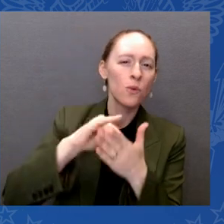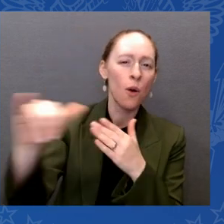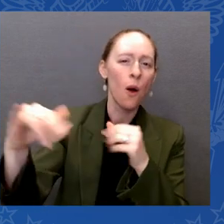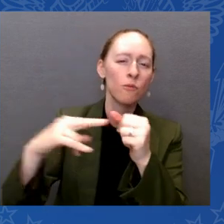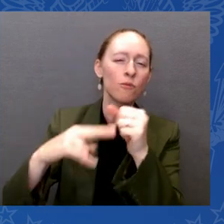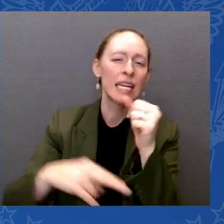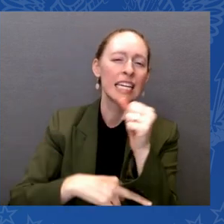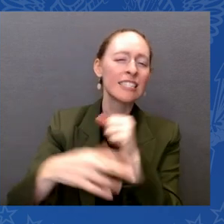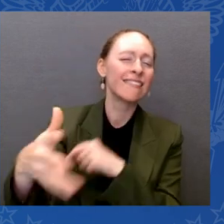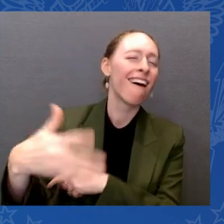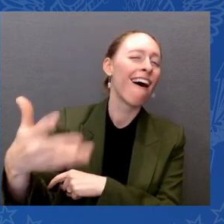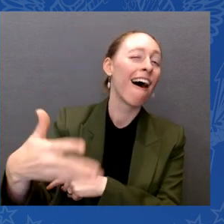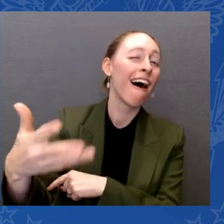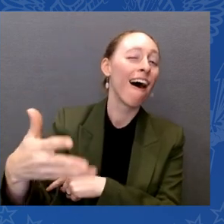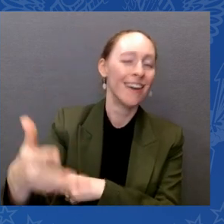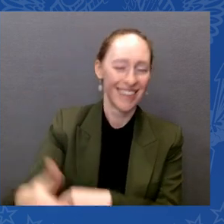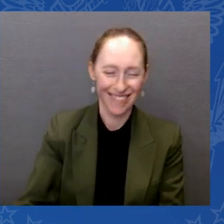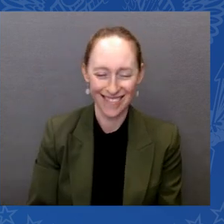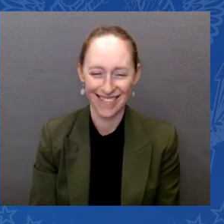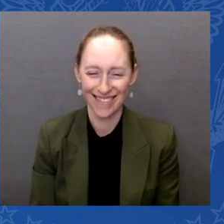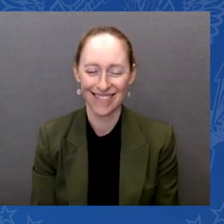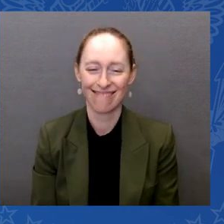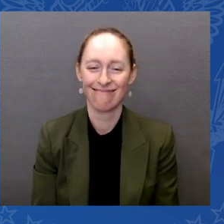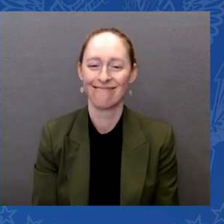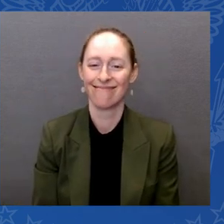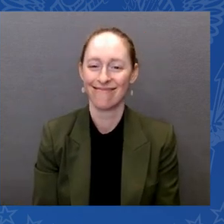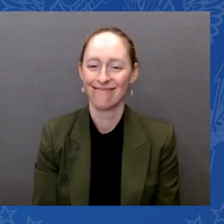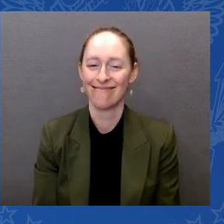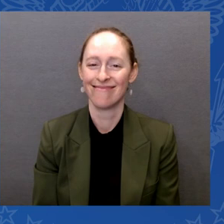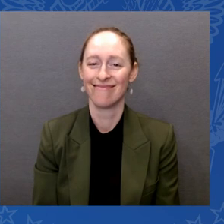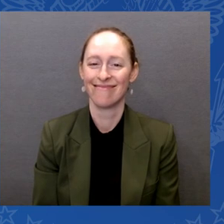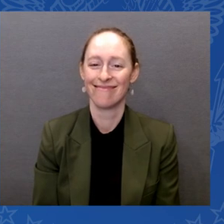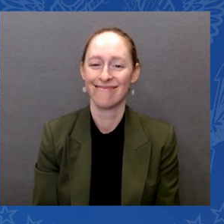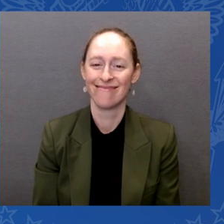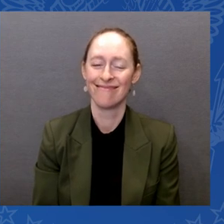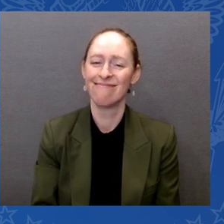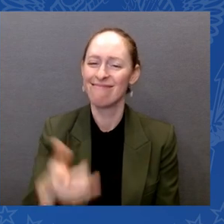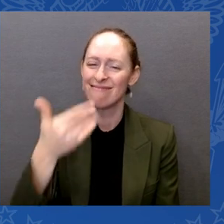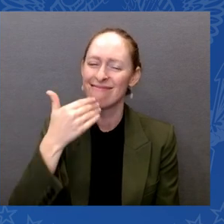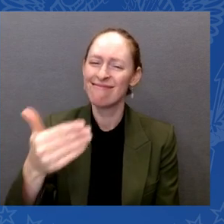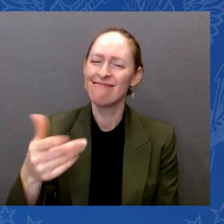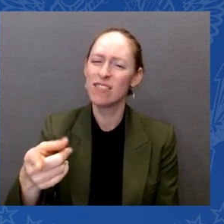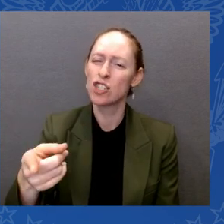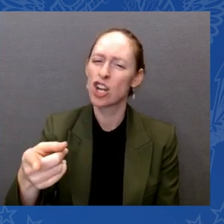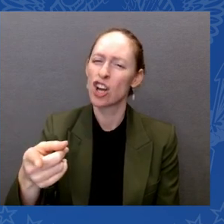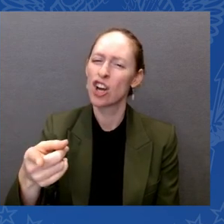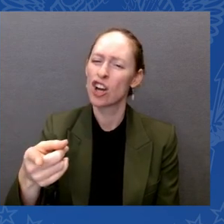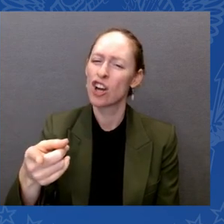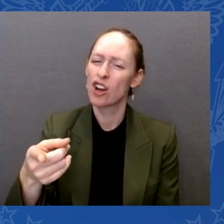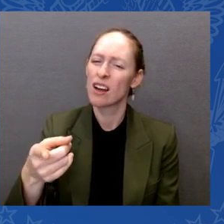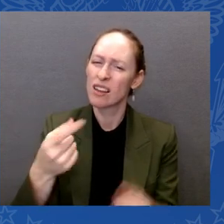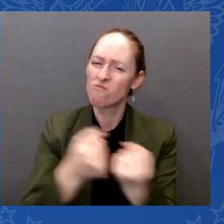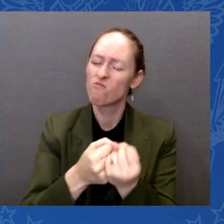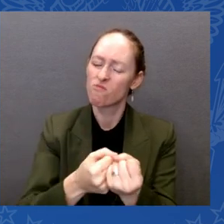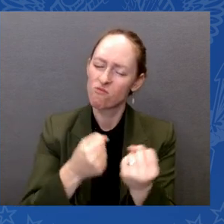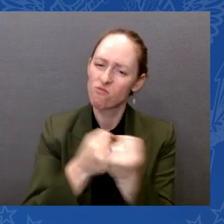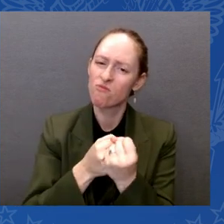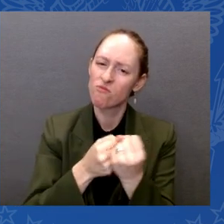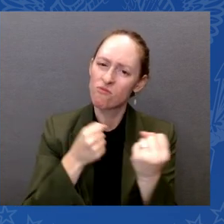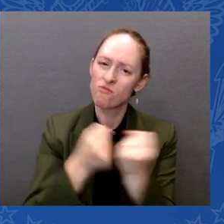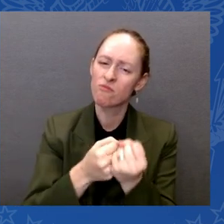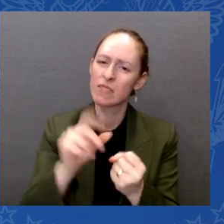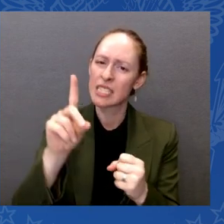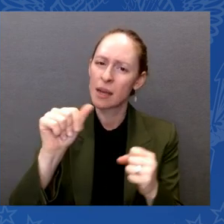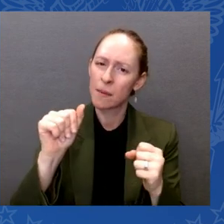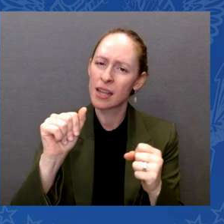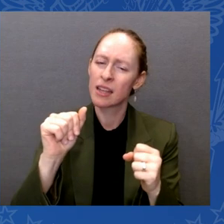incredible supporter of the Disabilities Act. We go back and remember guys like Bob Dole and others, don't we, pal? And who did